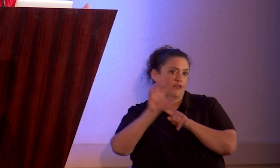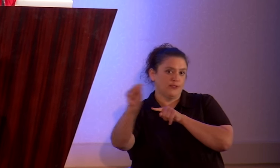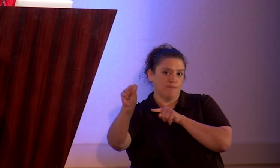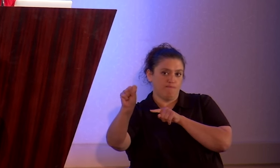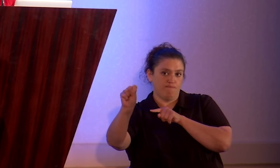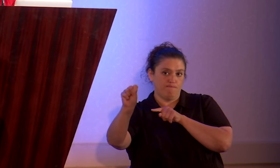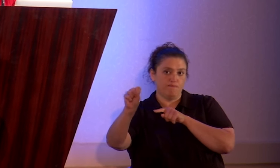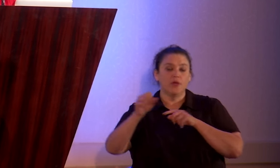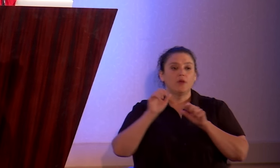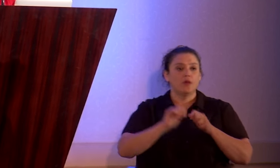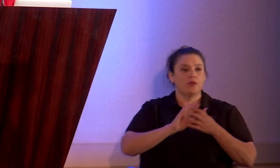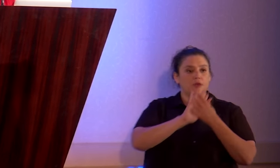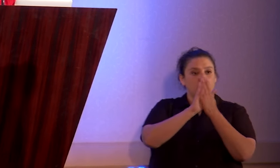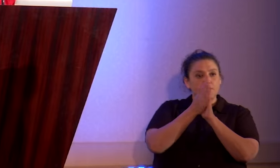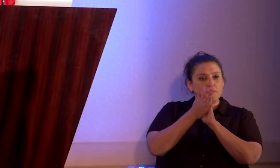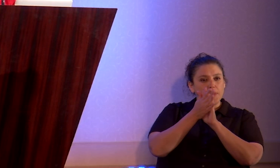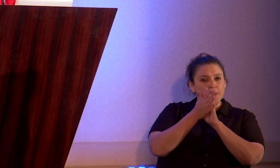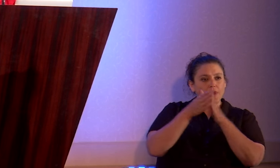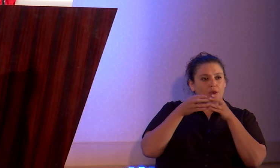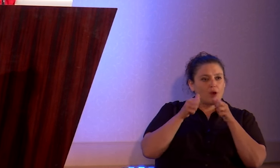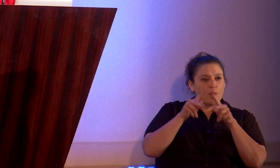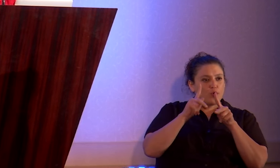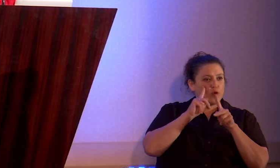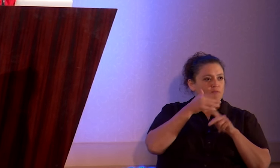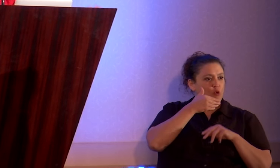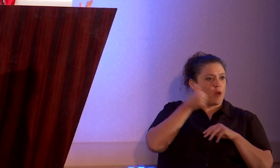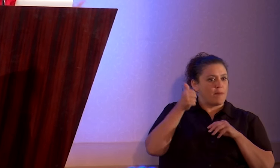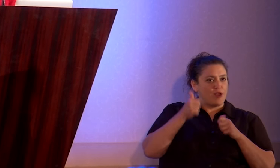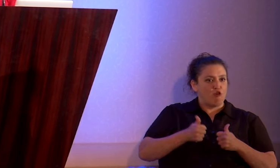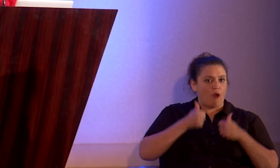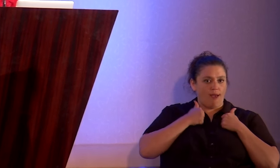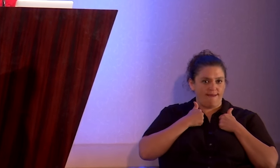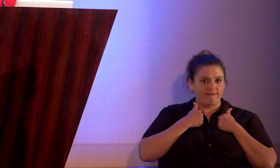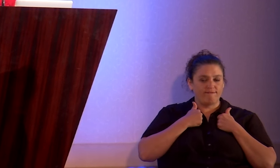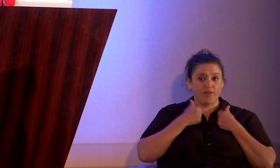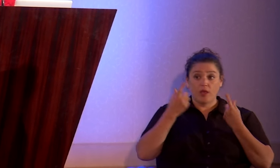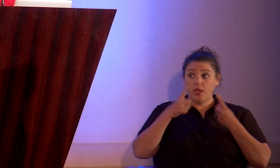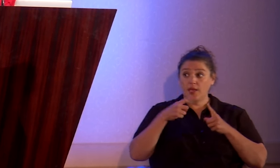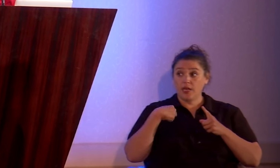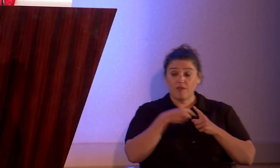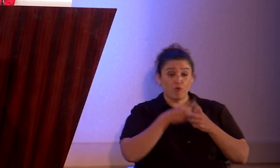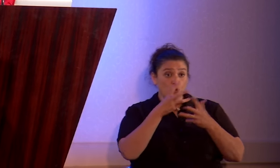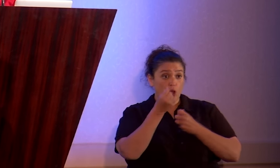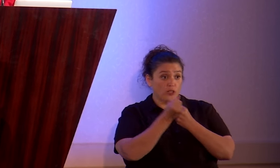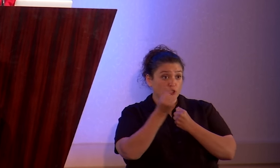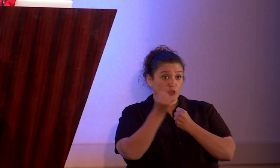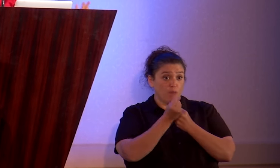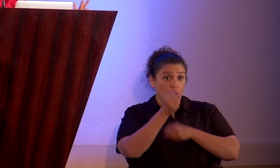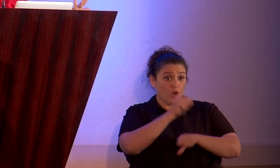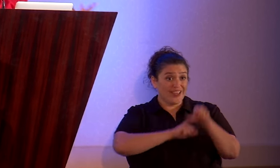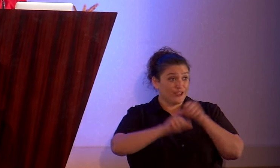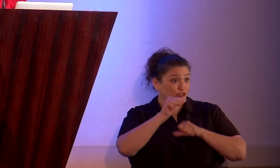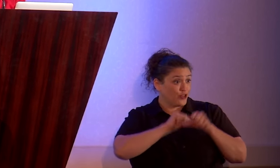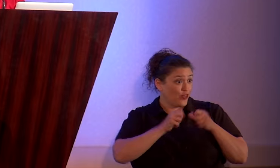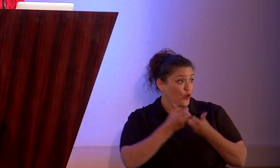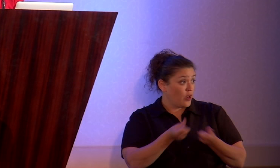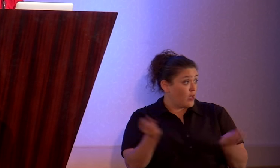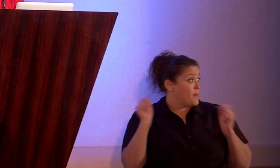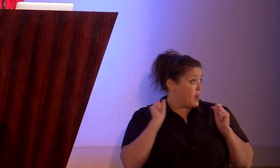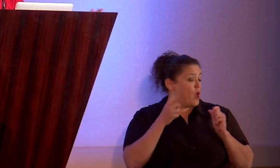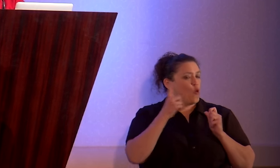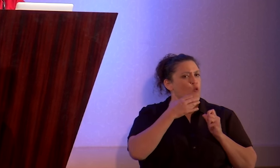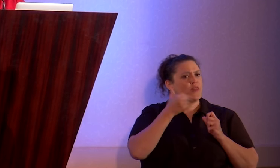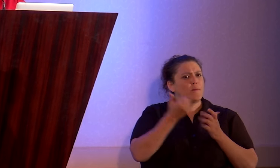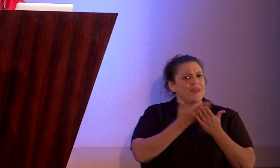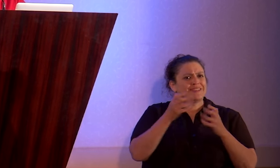It can be the door to a better life. And if we want to support each other in coming out, one of the best things we can